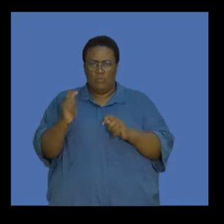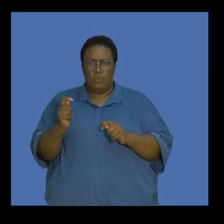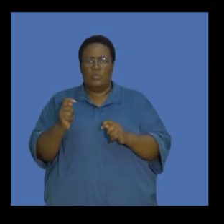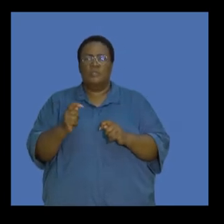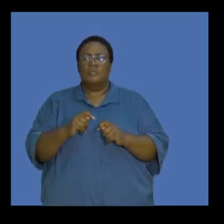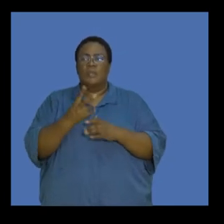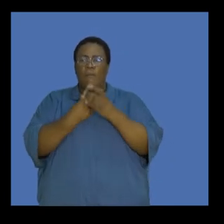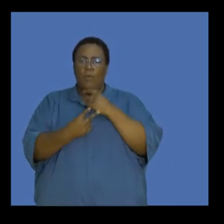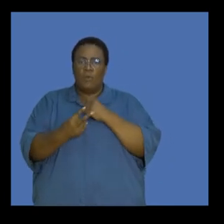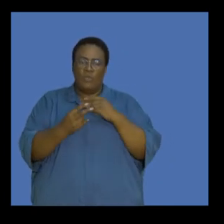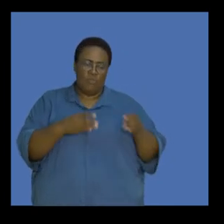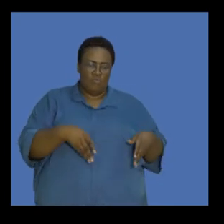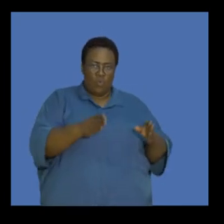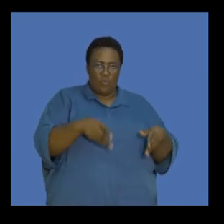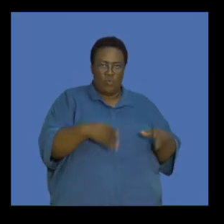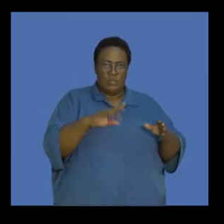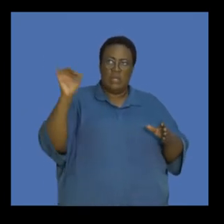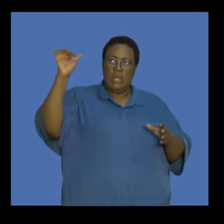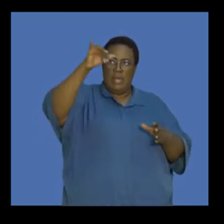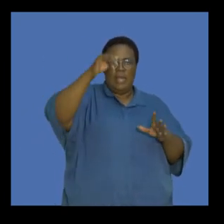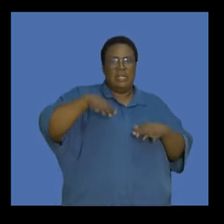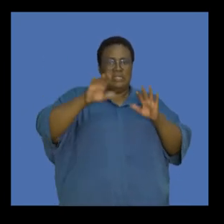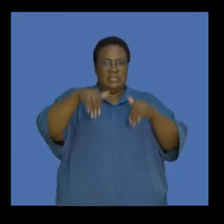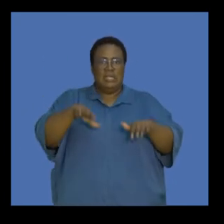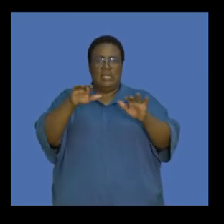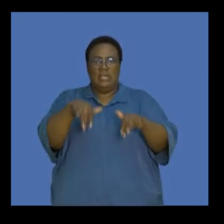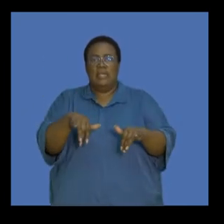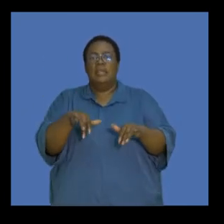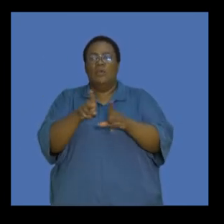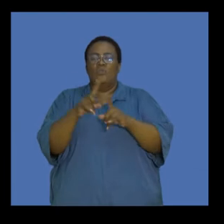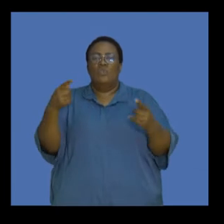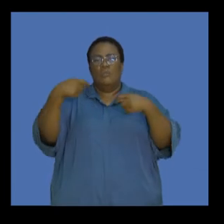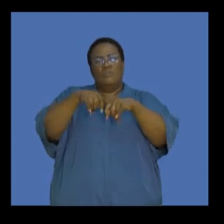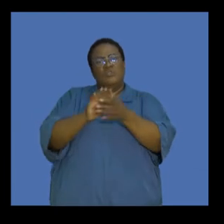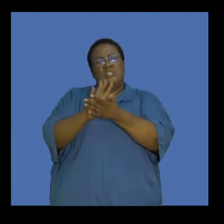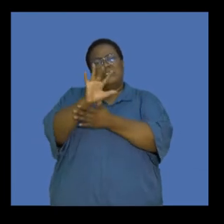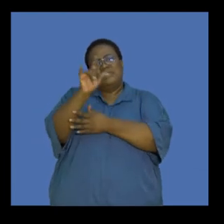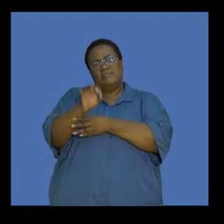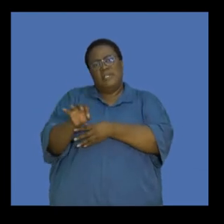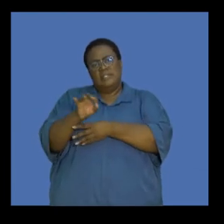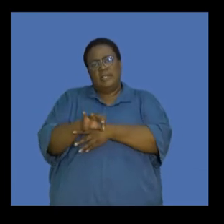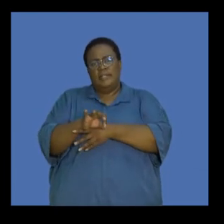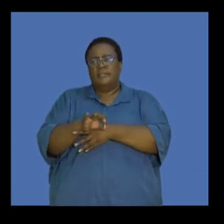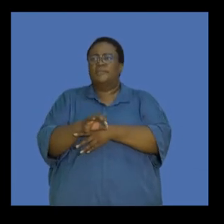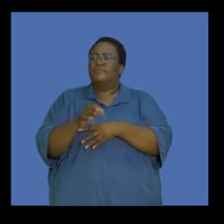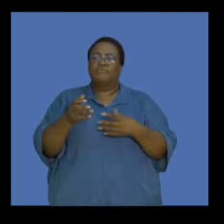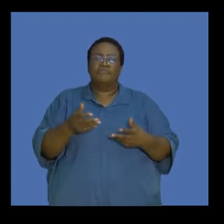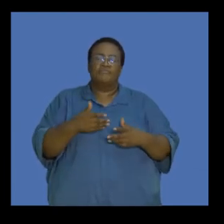contributor to that. Transportation, both road, A and C, contribute to 15% of that.